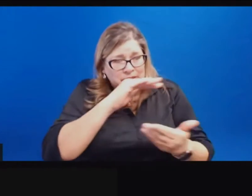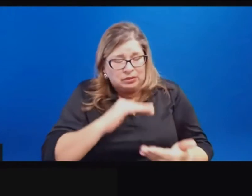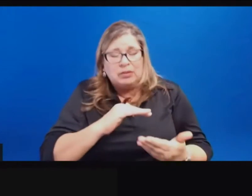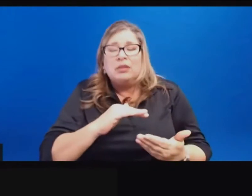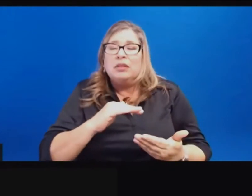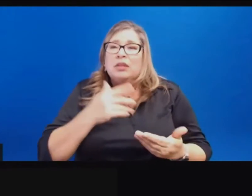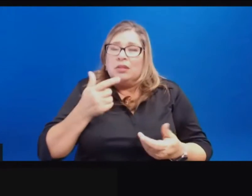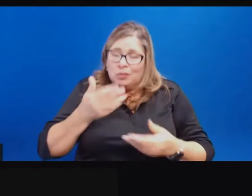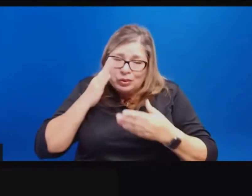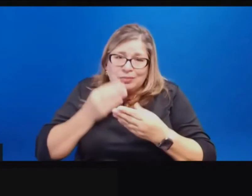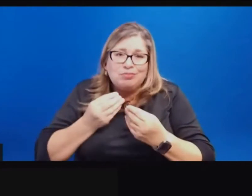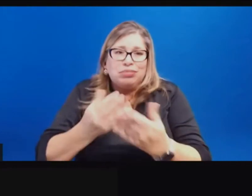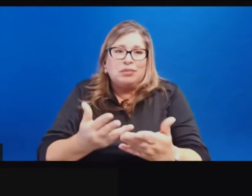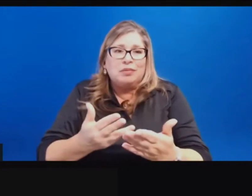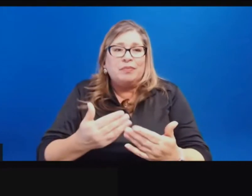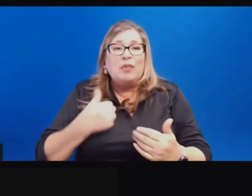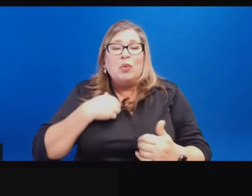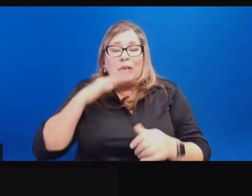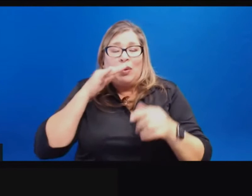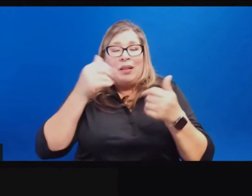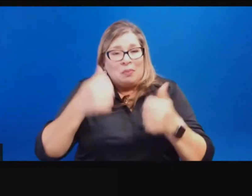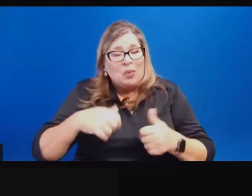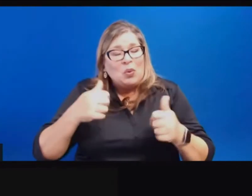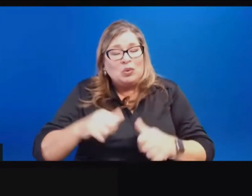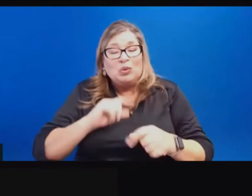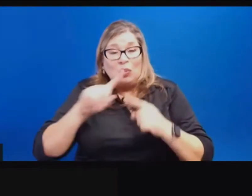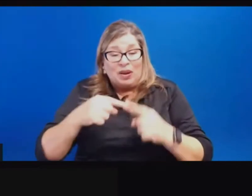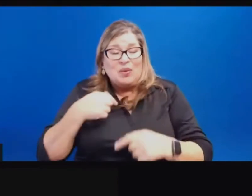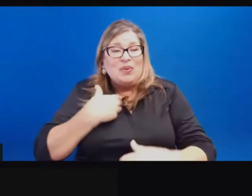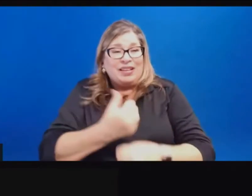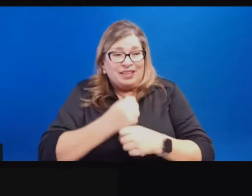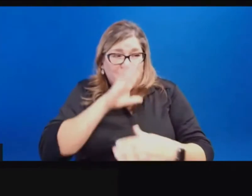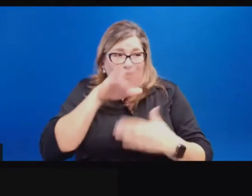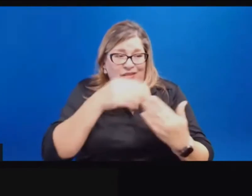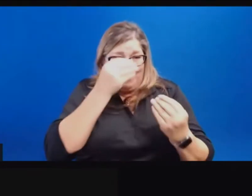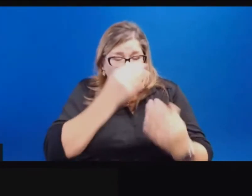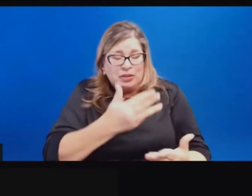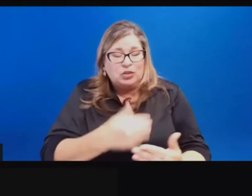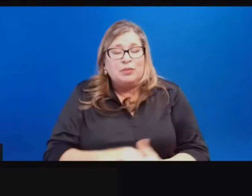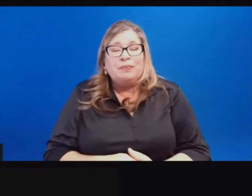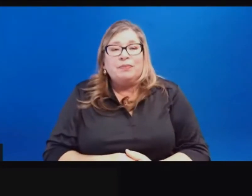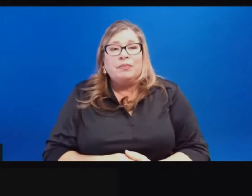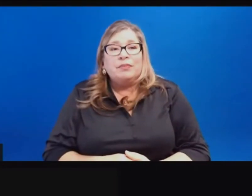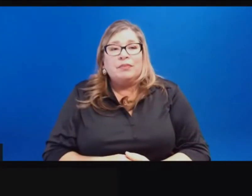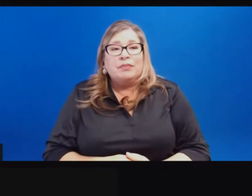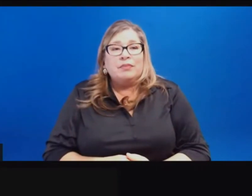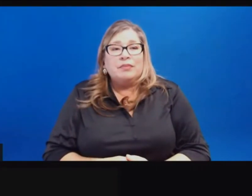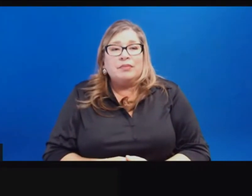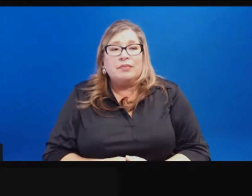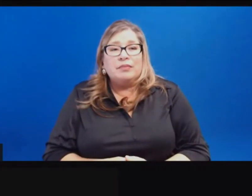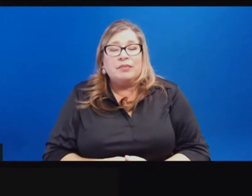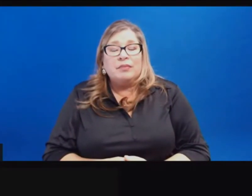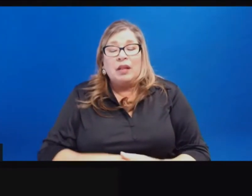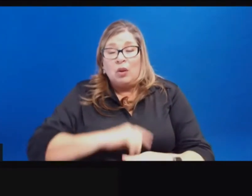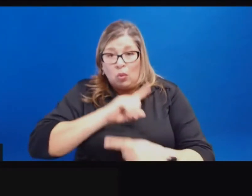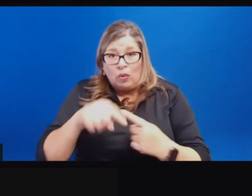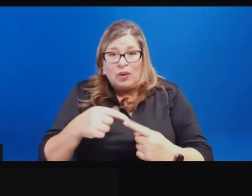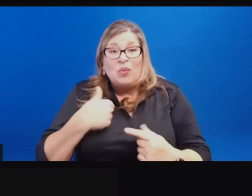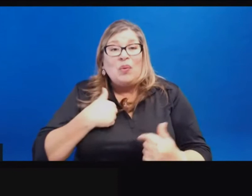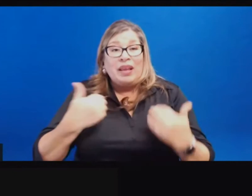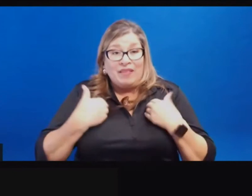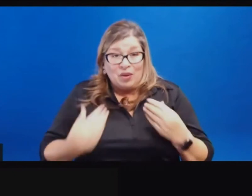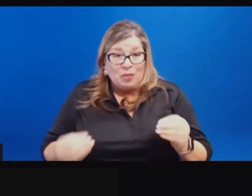continue to post information over time as we receive it. Um, and then as, and as soon as we have more